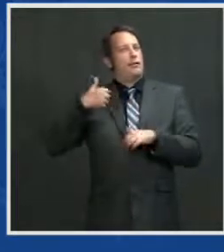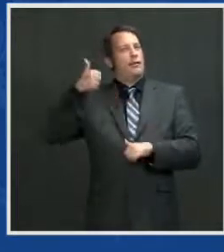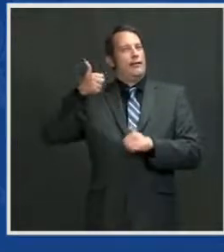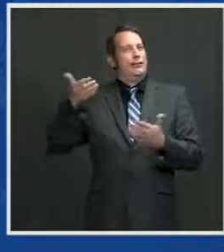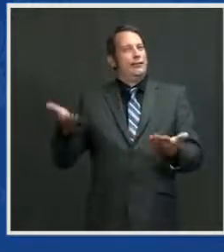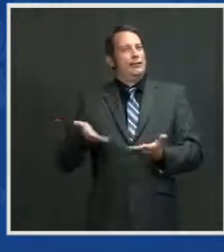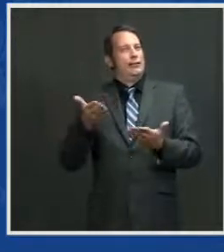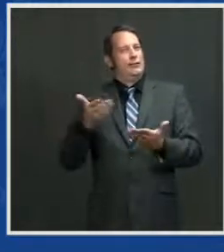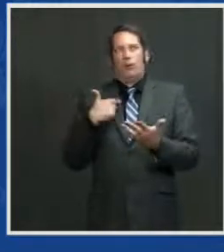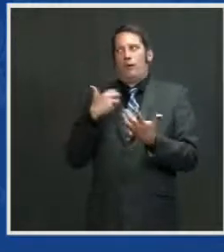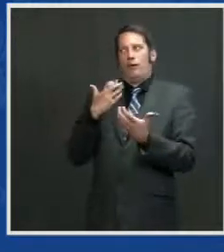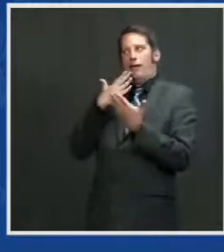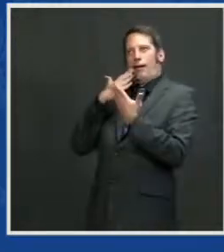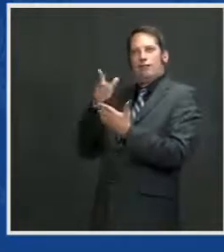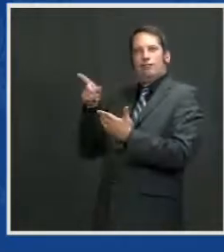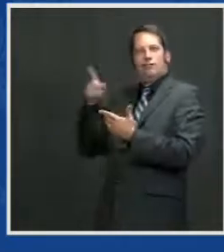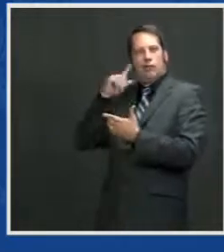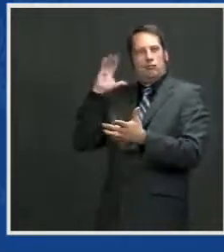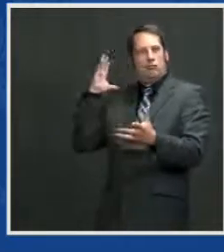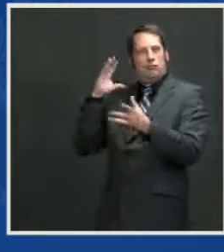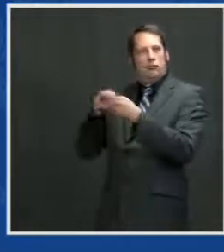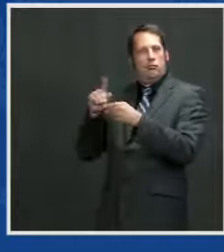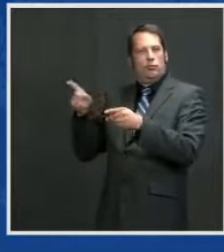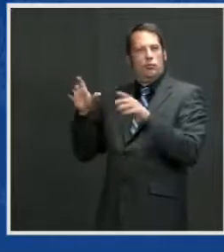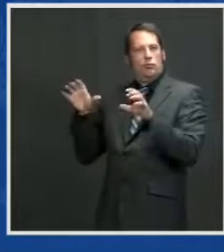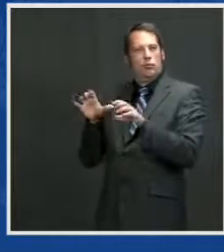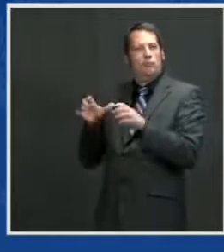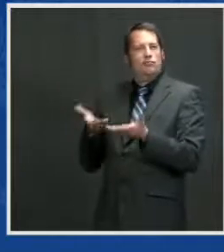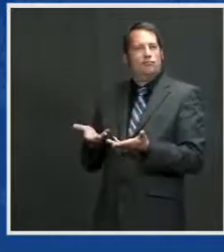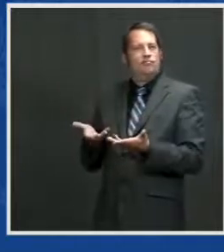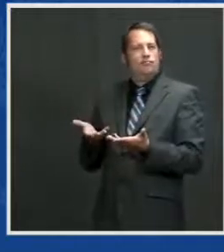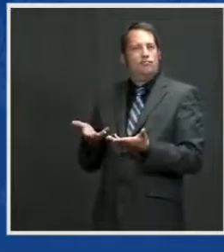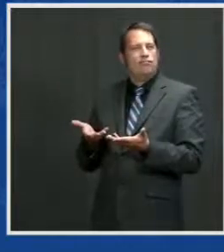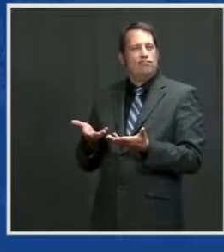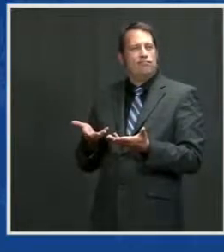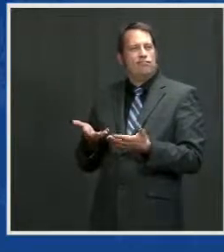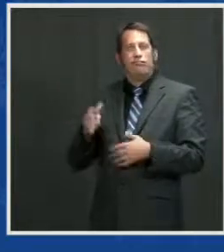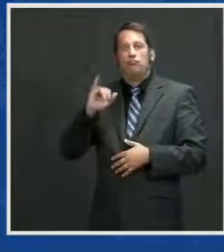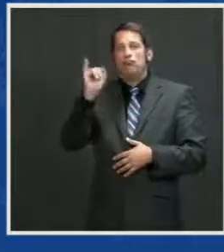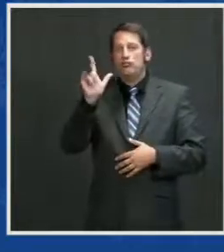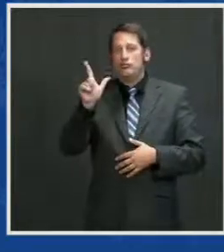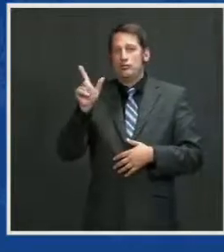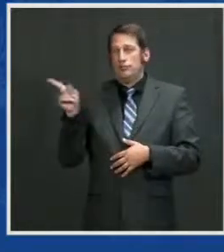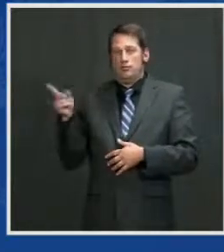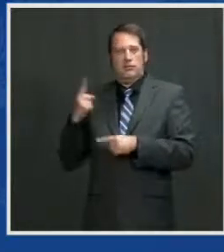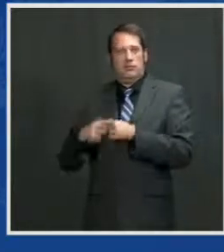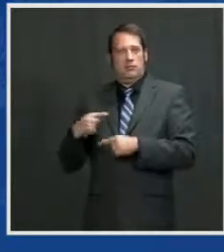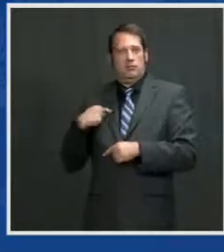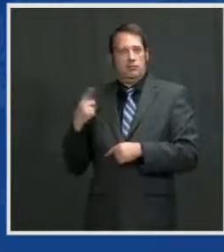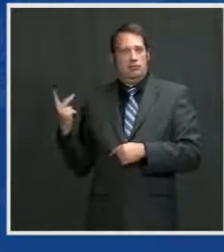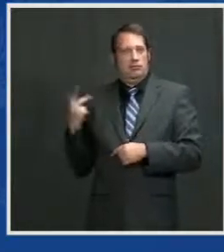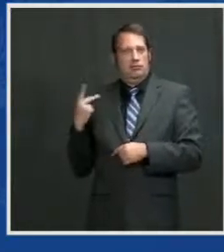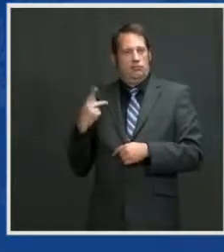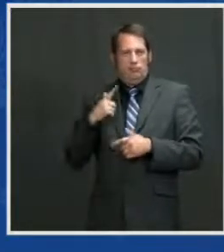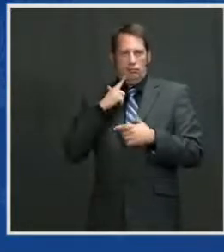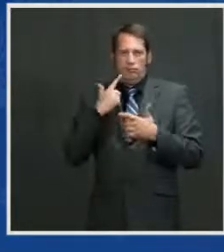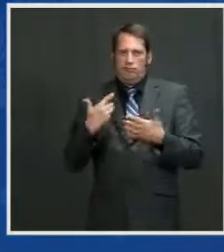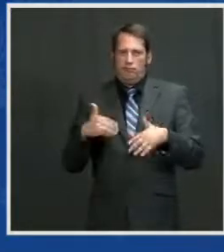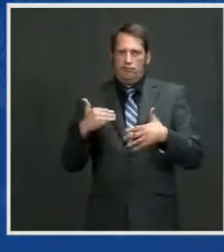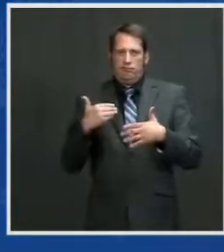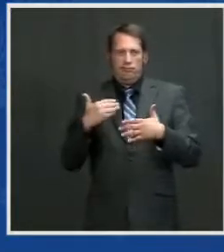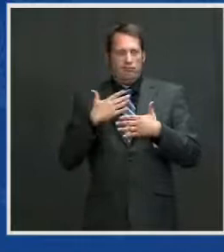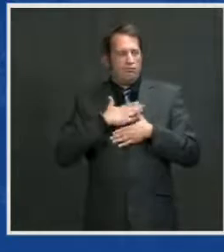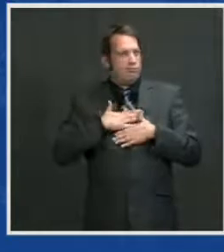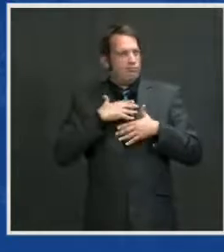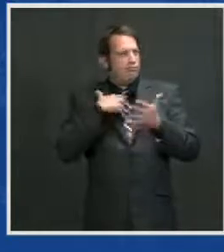that you are. There's nothing that Jill and I and Jill join more than spending time with our troops and their families wherever we